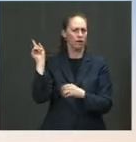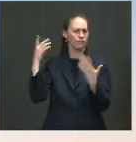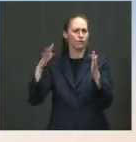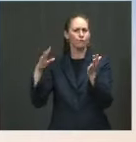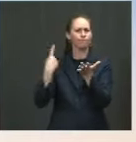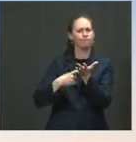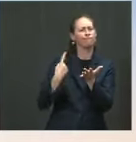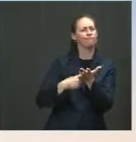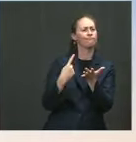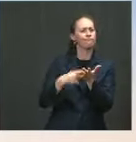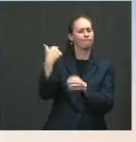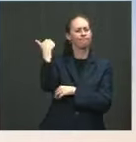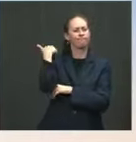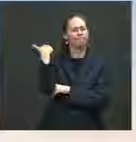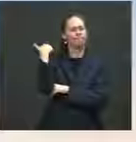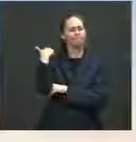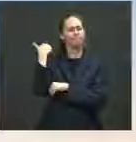repeatedly on multiple occasions. Yes.